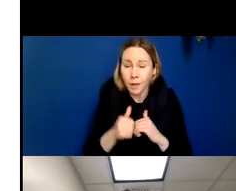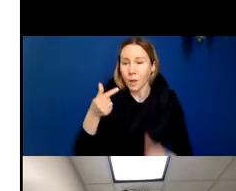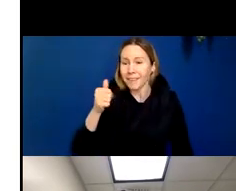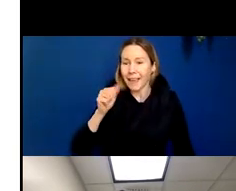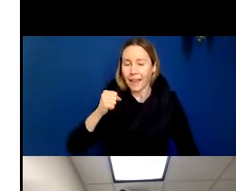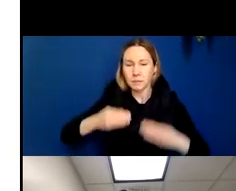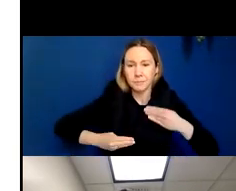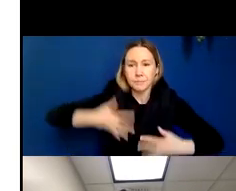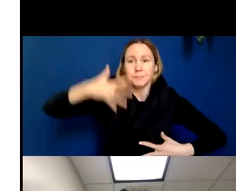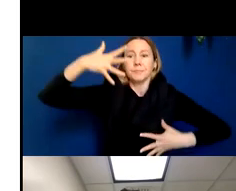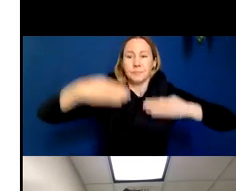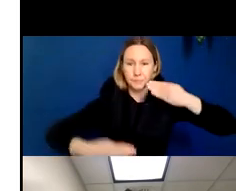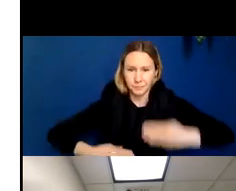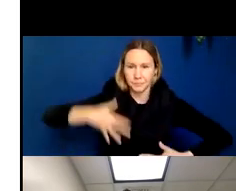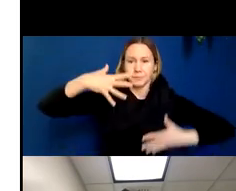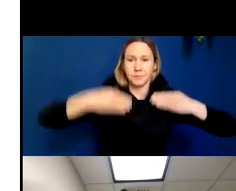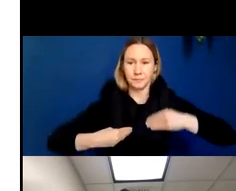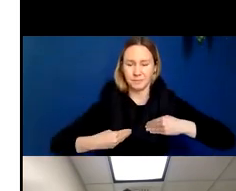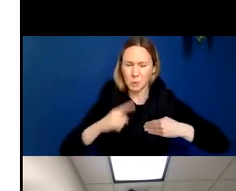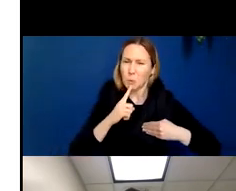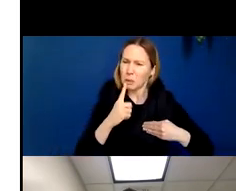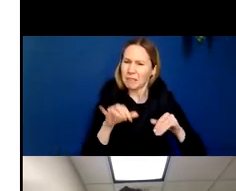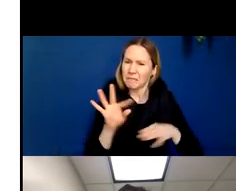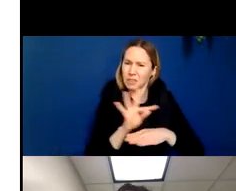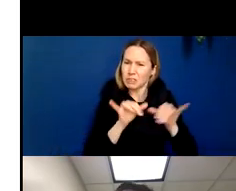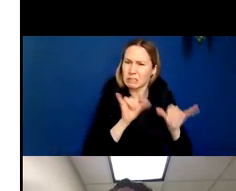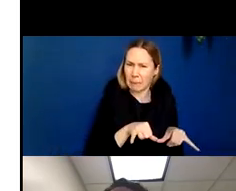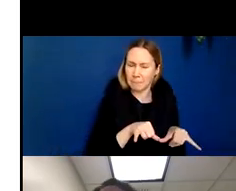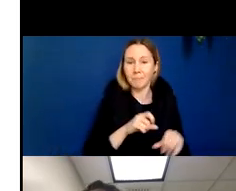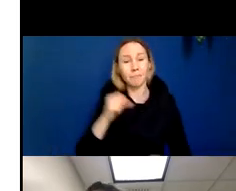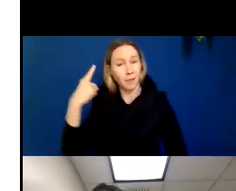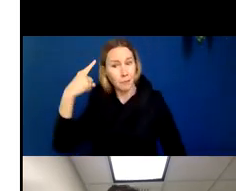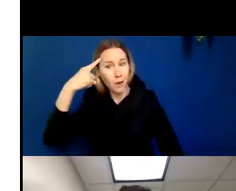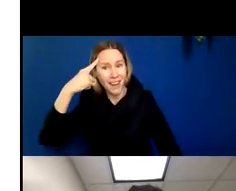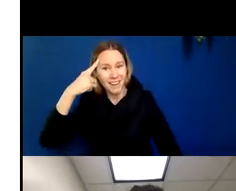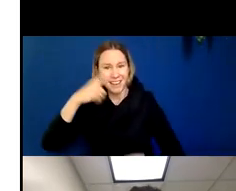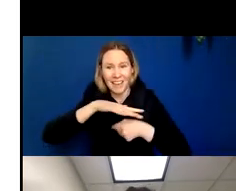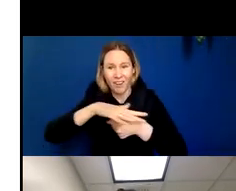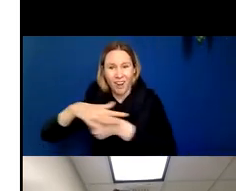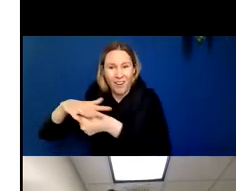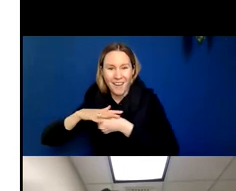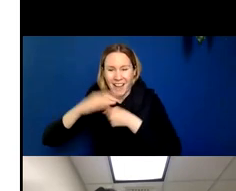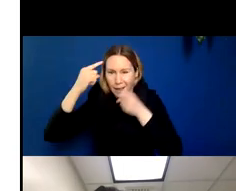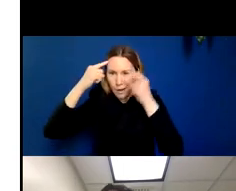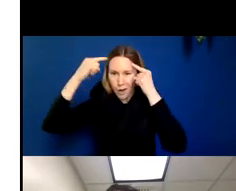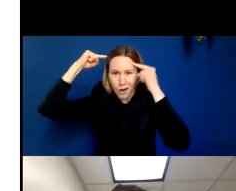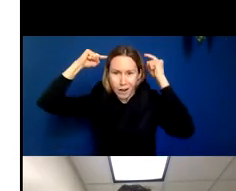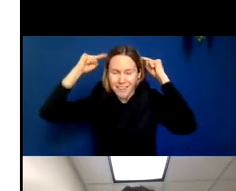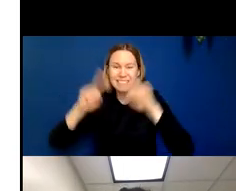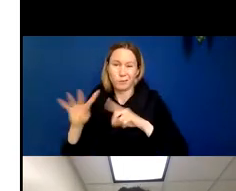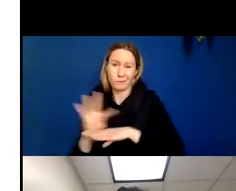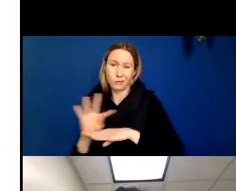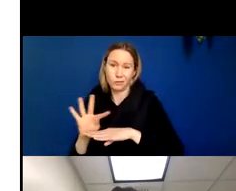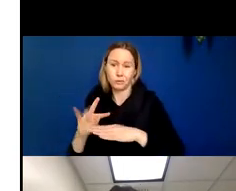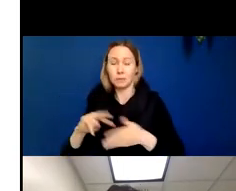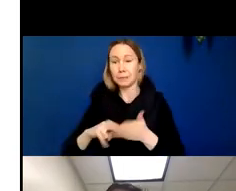regions of the brain actually do very different things. They have very different functions. So therefore, if you have a disease of the brain, the signs and